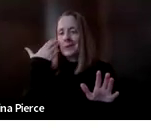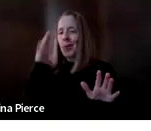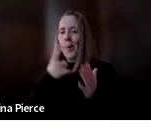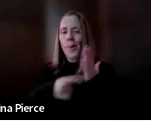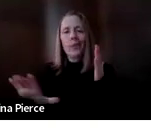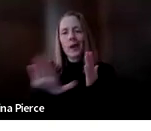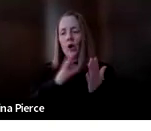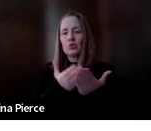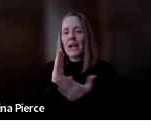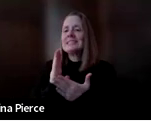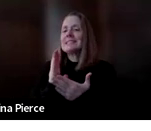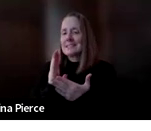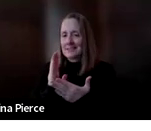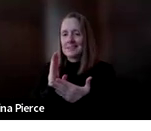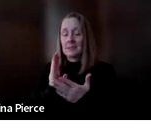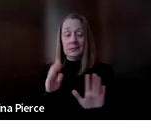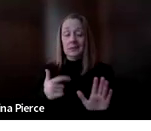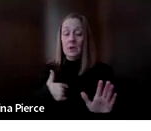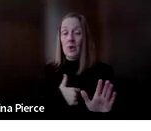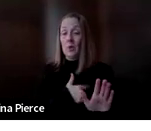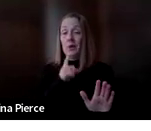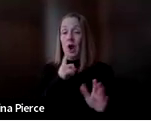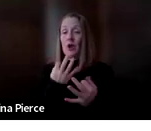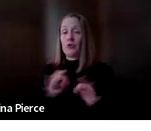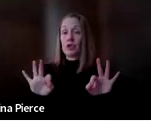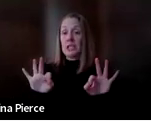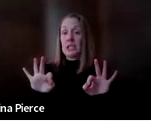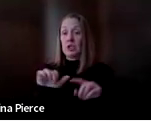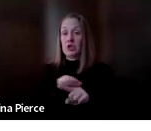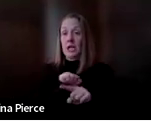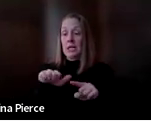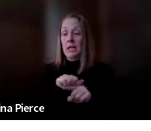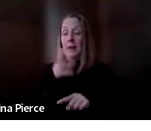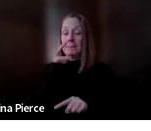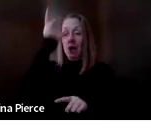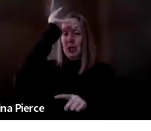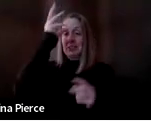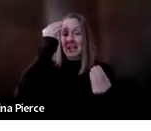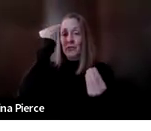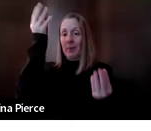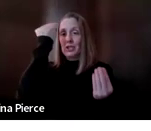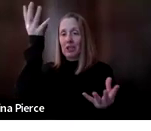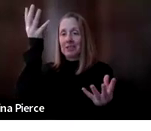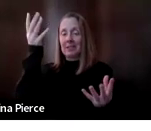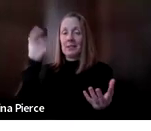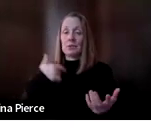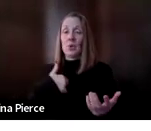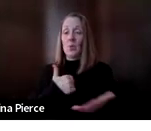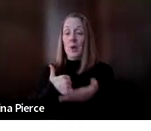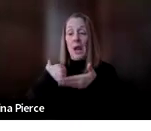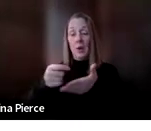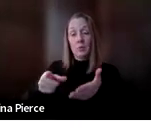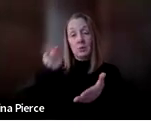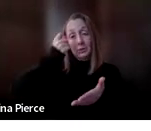rights are. We are totally free parent training and we are so we help families understand our federal law, the